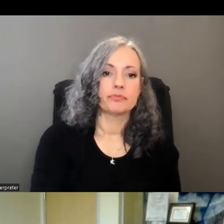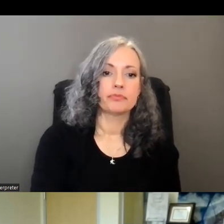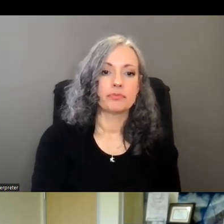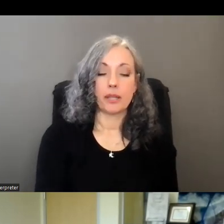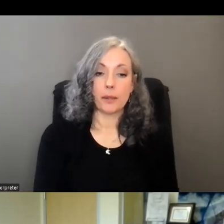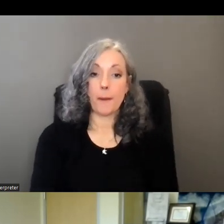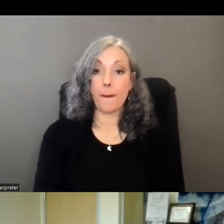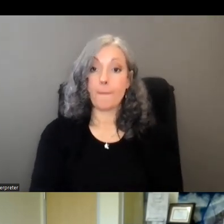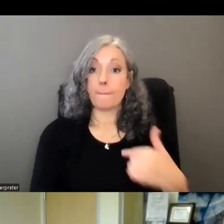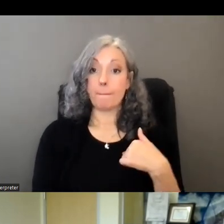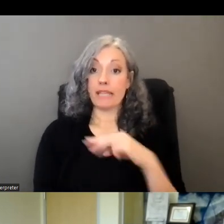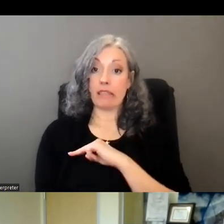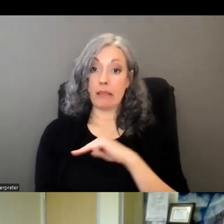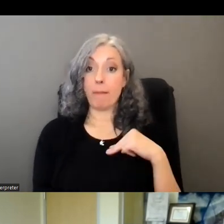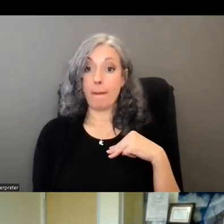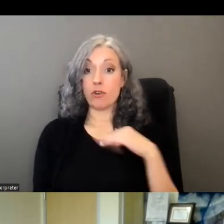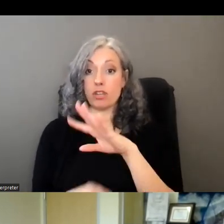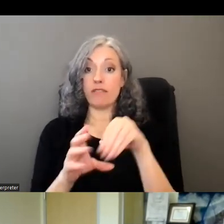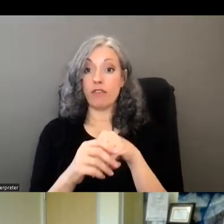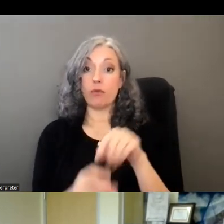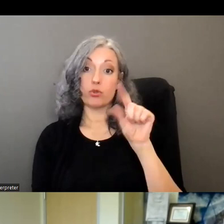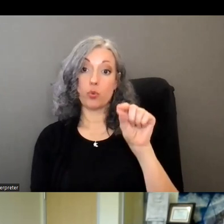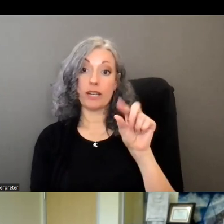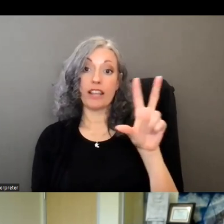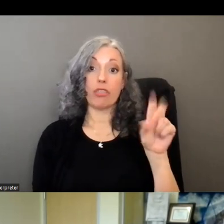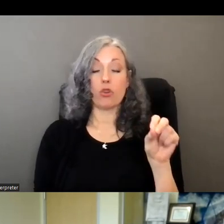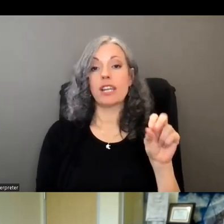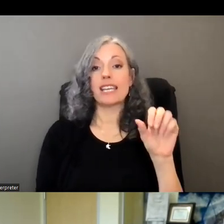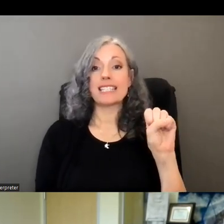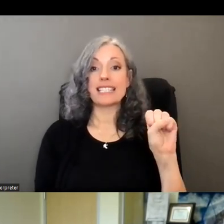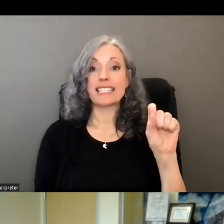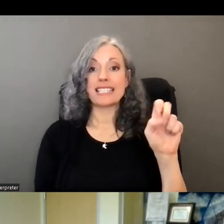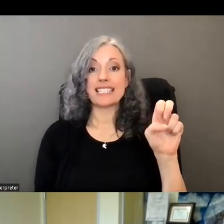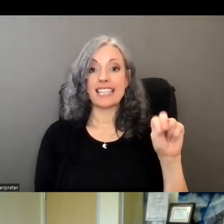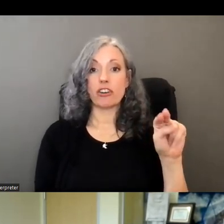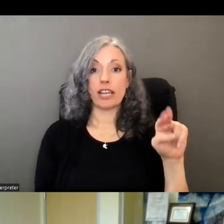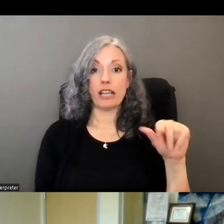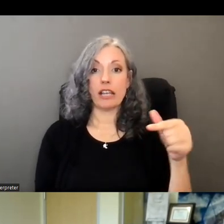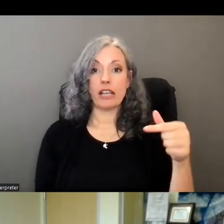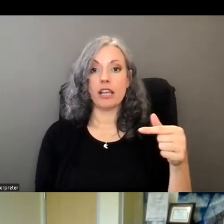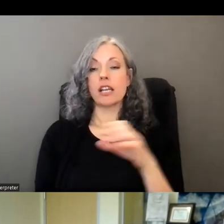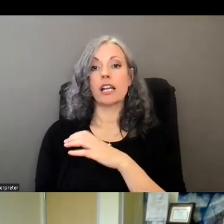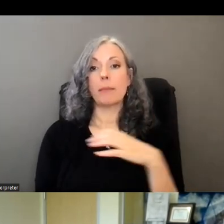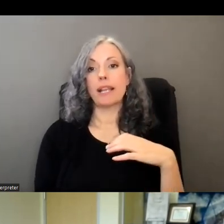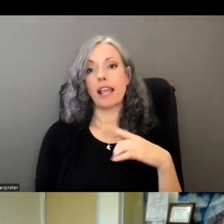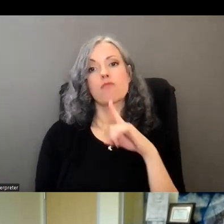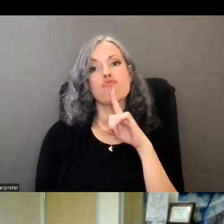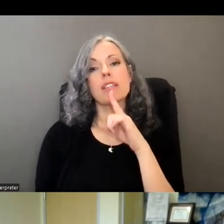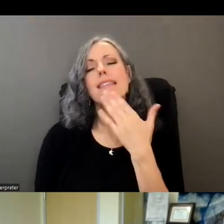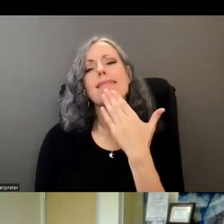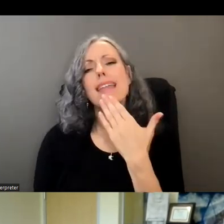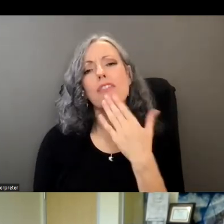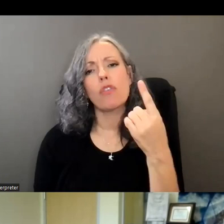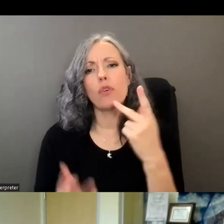of the california 2030 steering committee i'm really excited but also thankful for the project